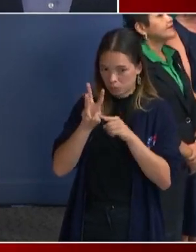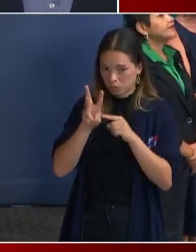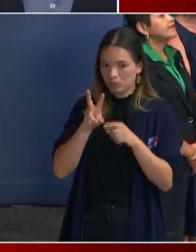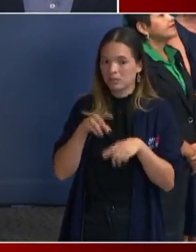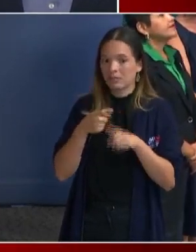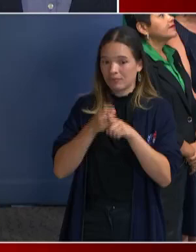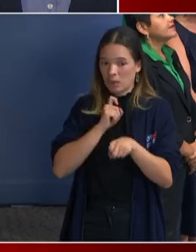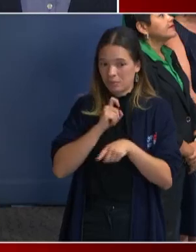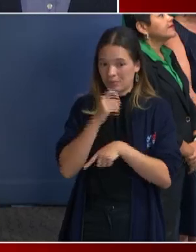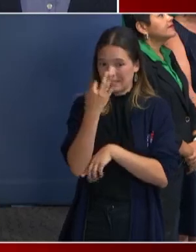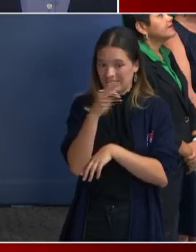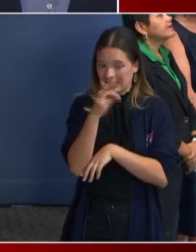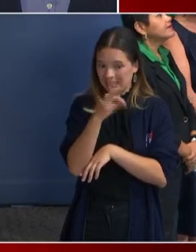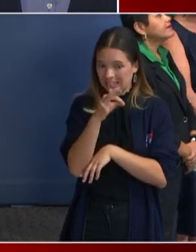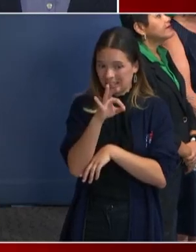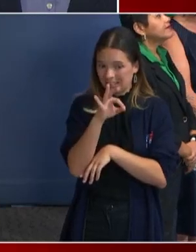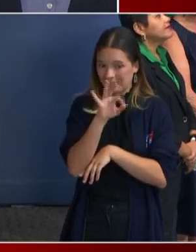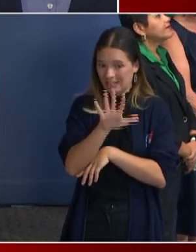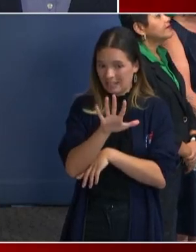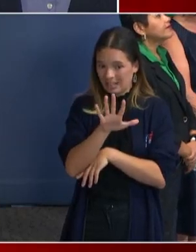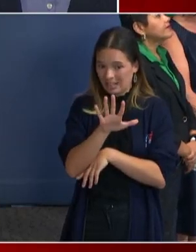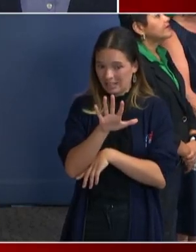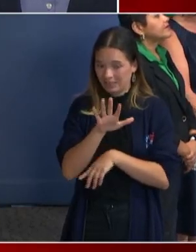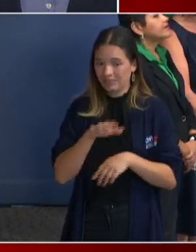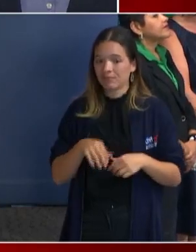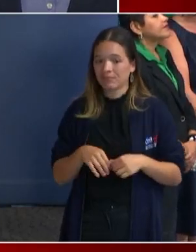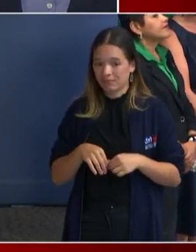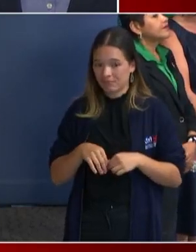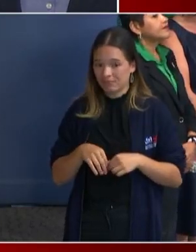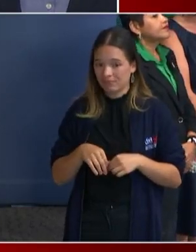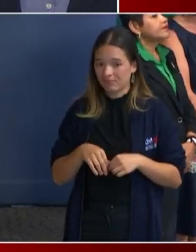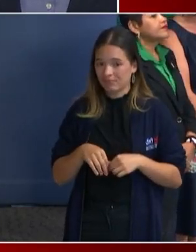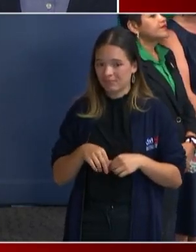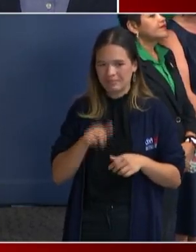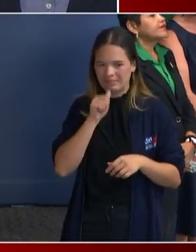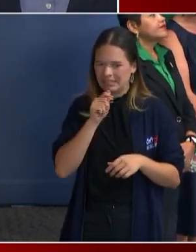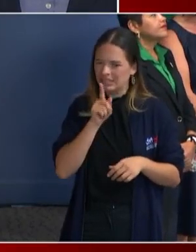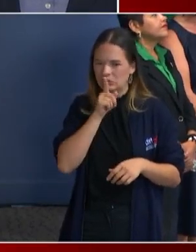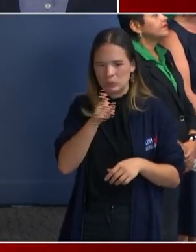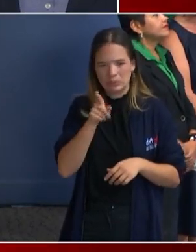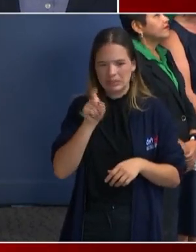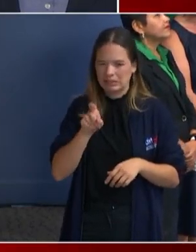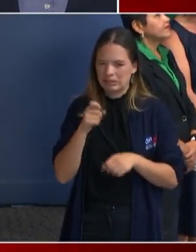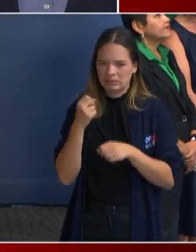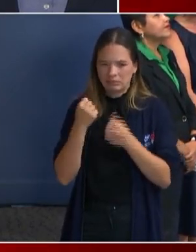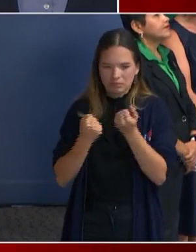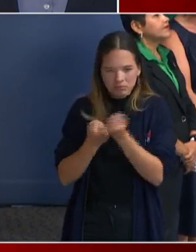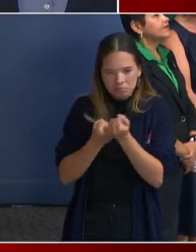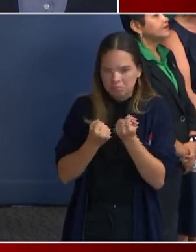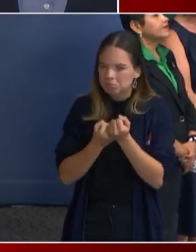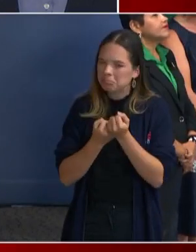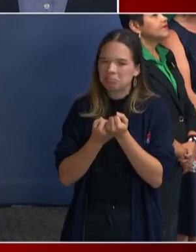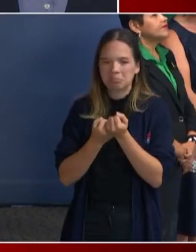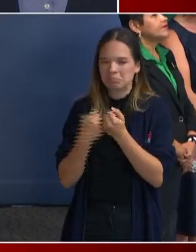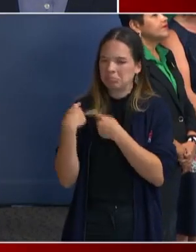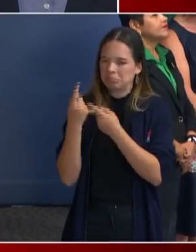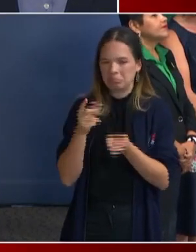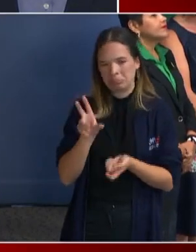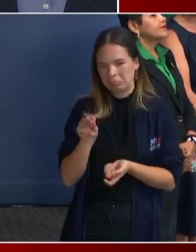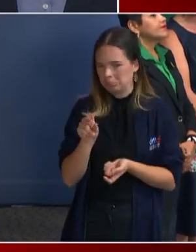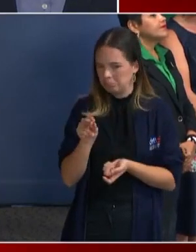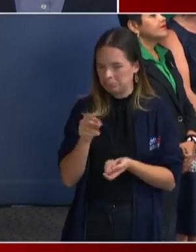2017 was the last time that there was any like major enforcement across the city. And as the mayor said, there are instances where the curfew